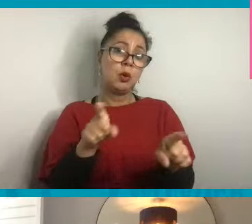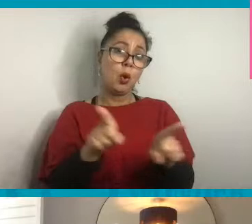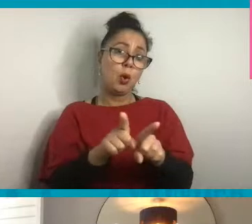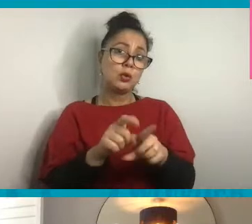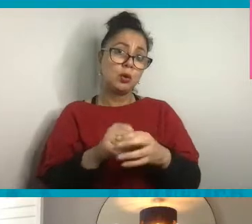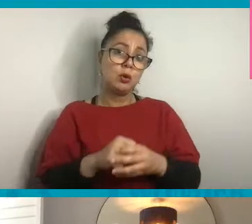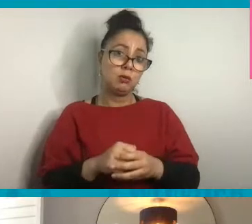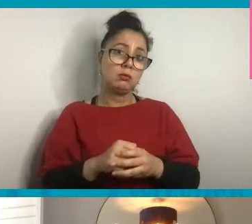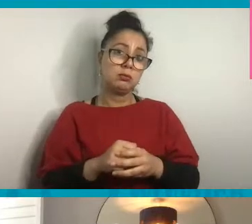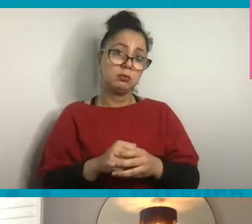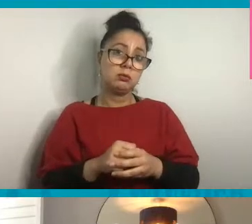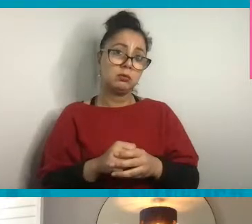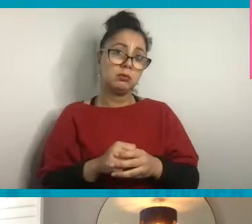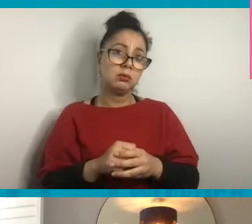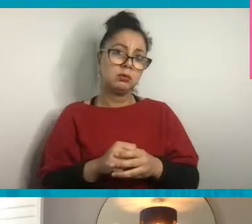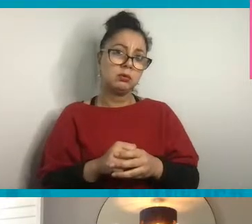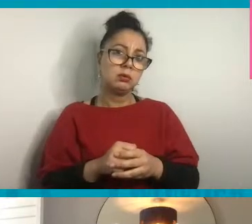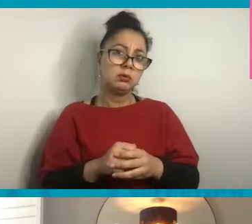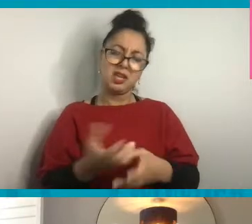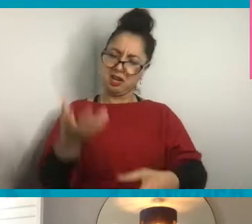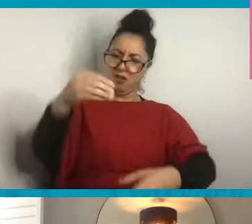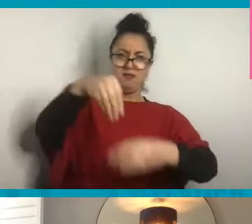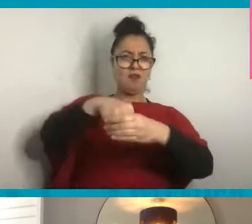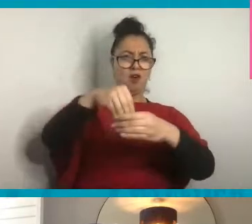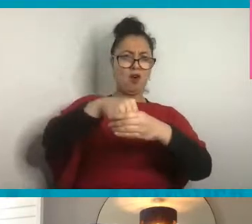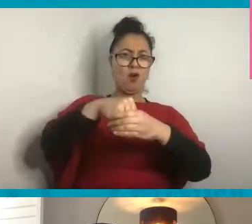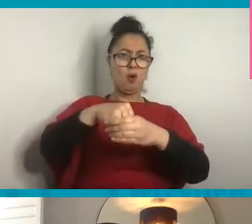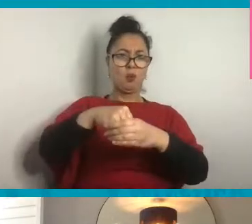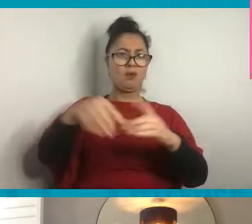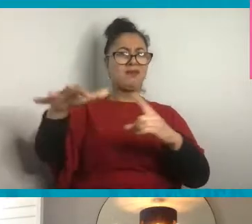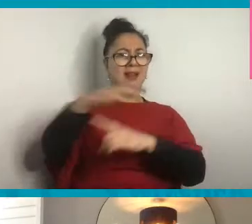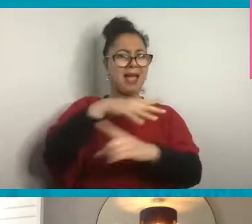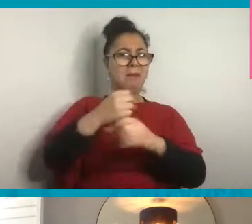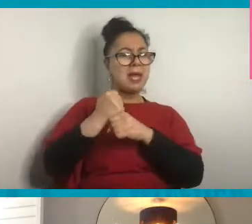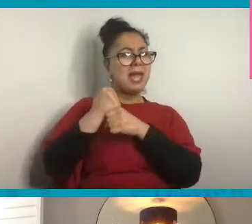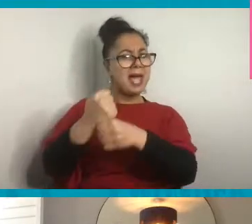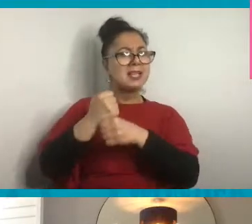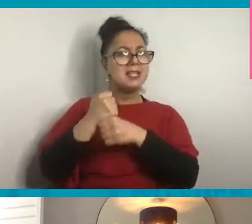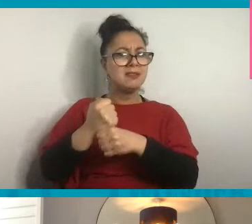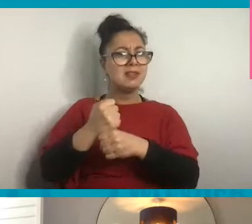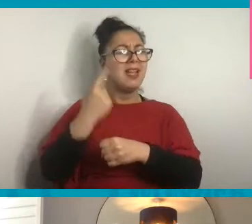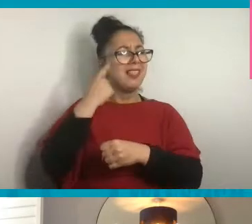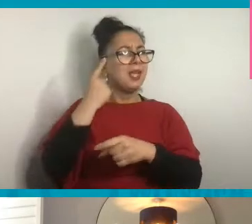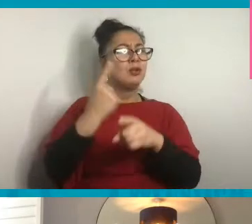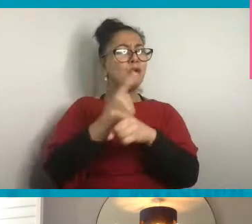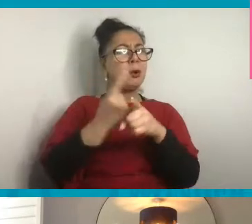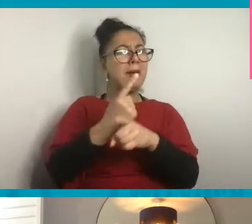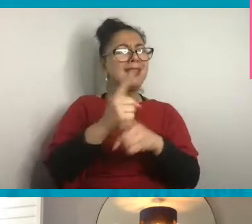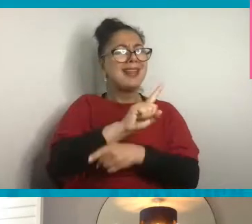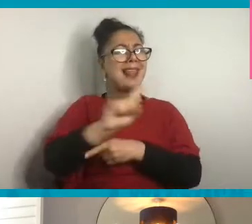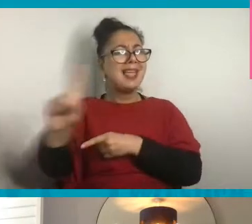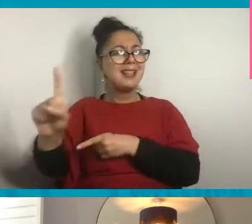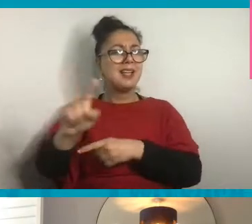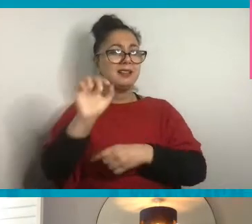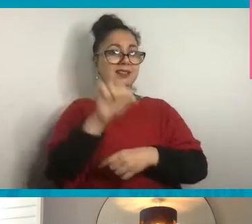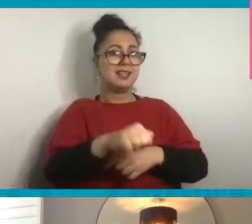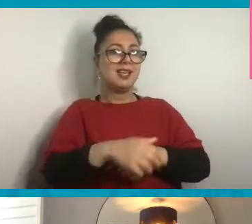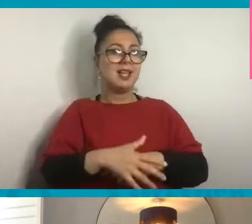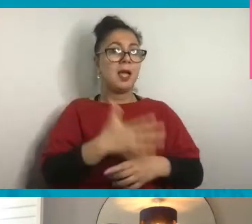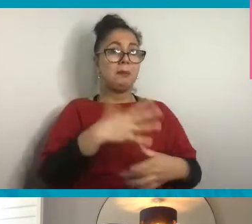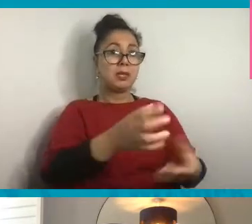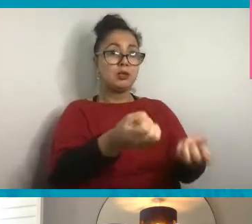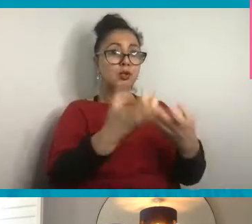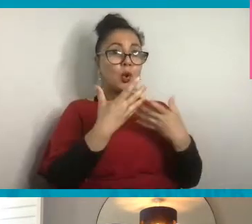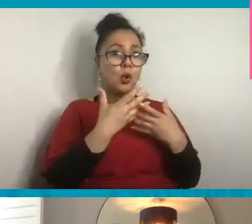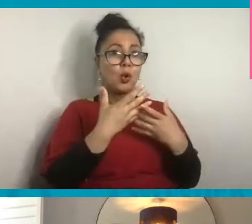climate activism. But I think we're going to talk later about that. Yeah. I've just been told that